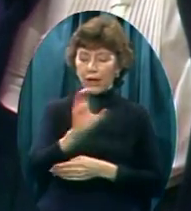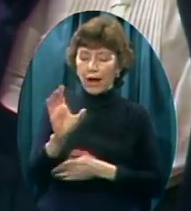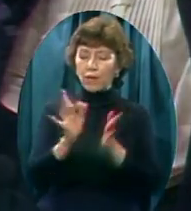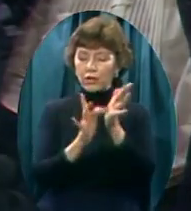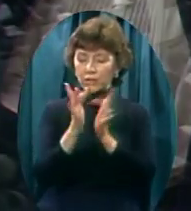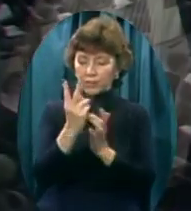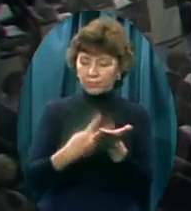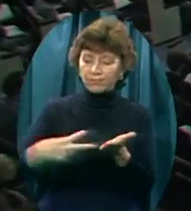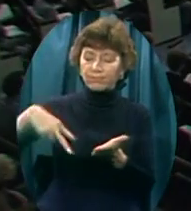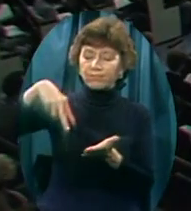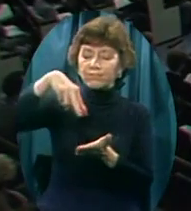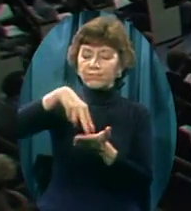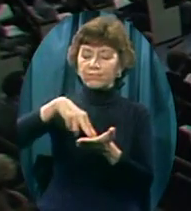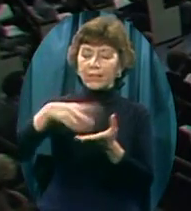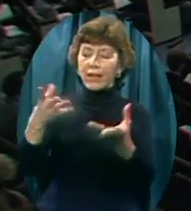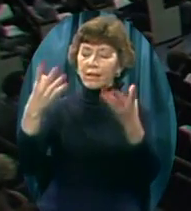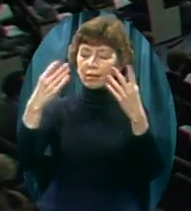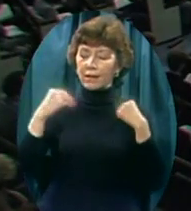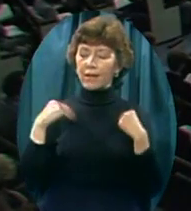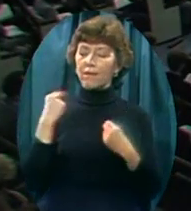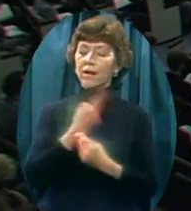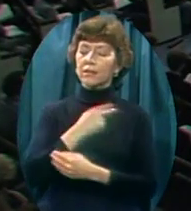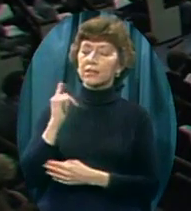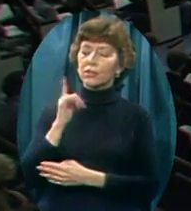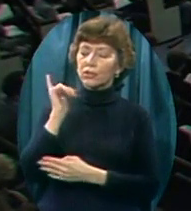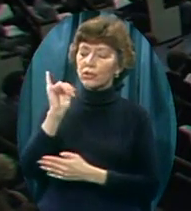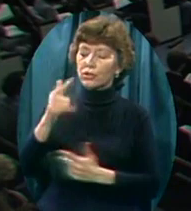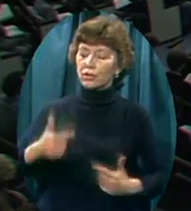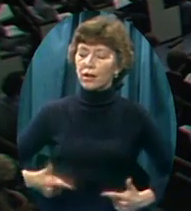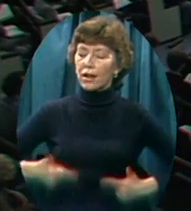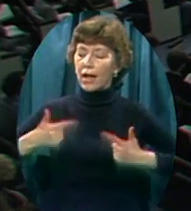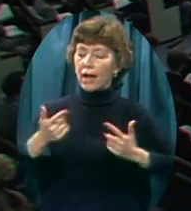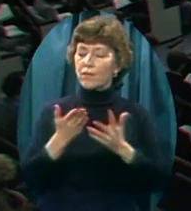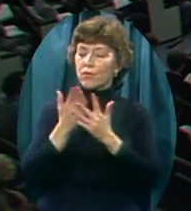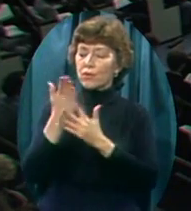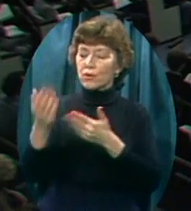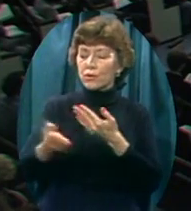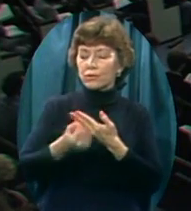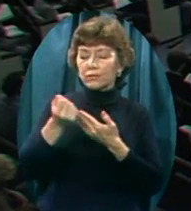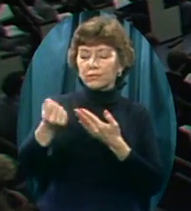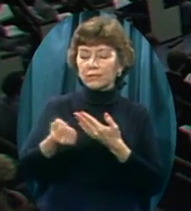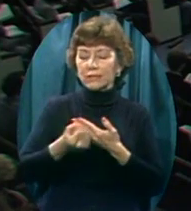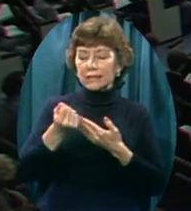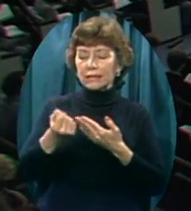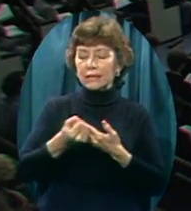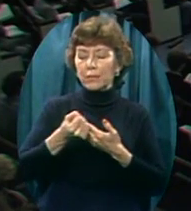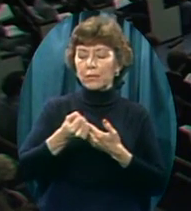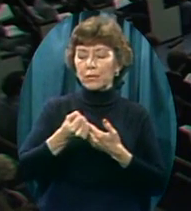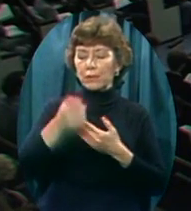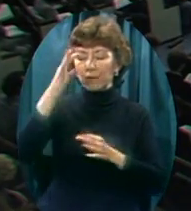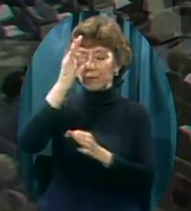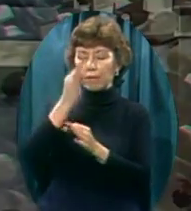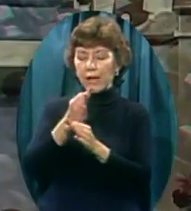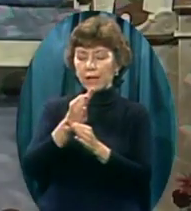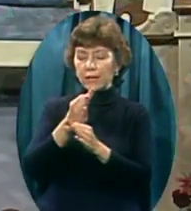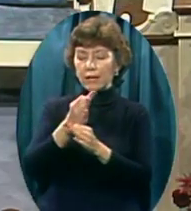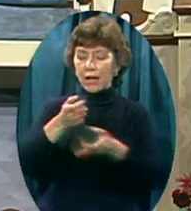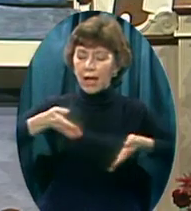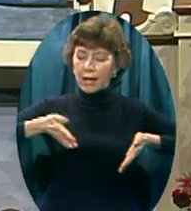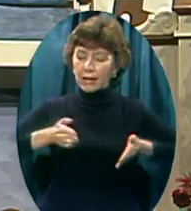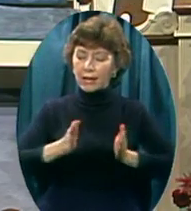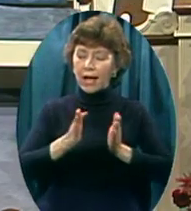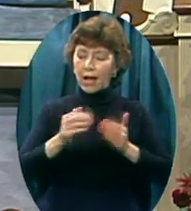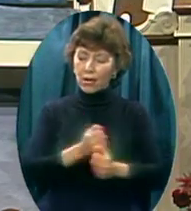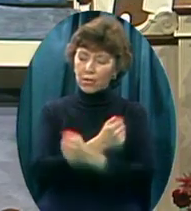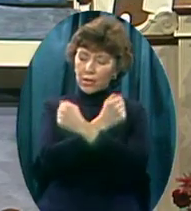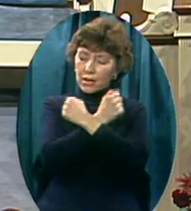us eternal life Through simple faith May that love of God Shed abroad in our hearts Today by the Holy Spirit Cause us